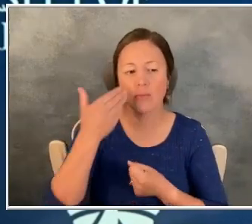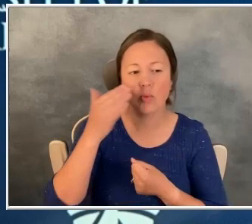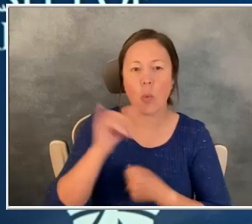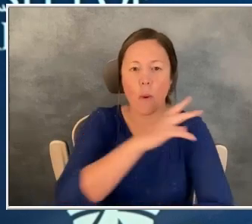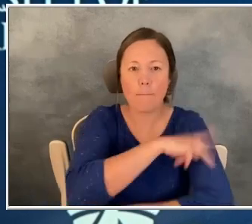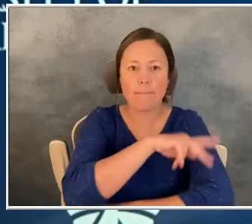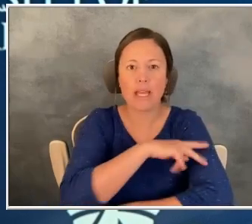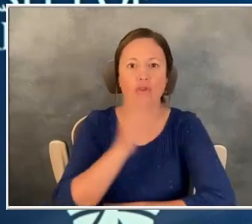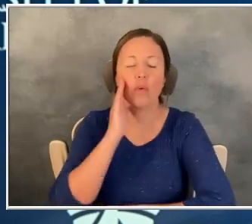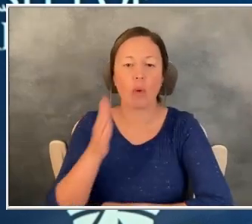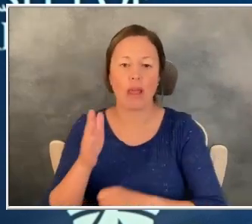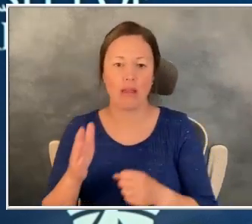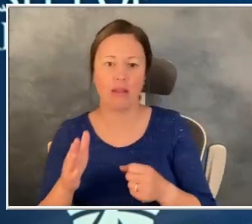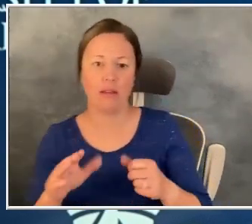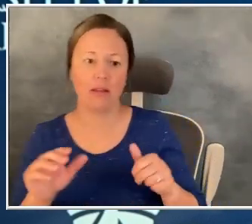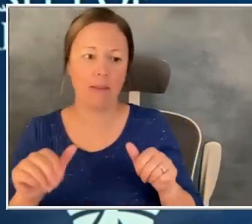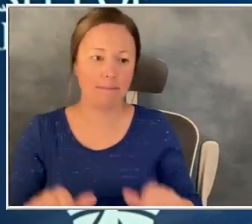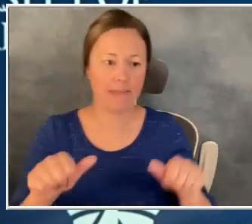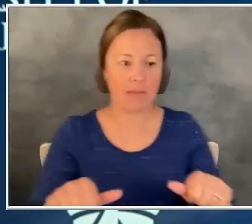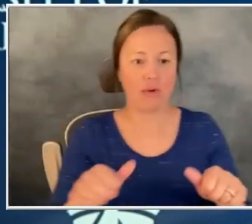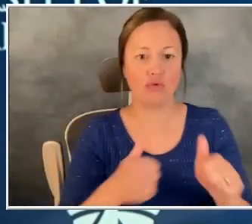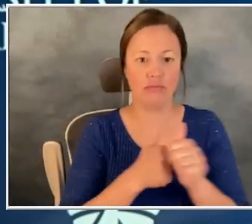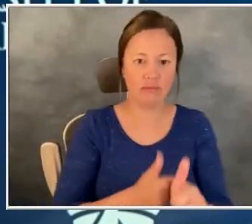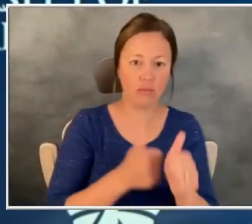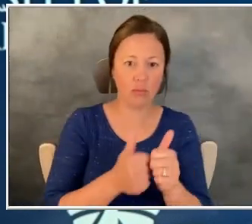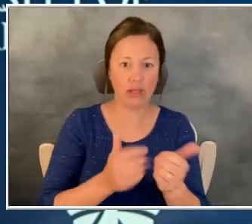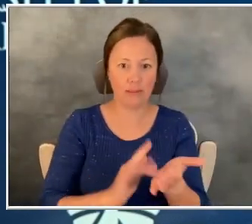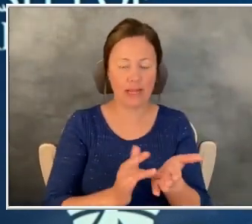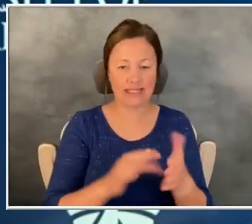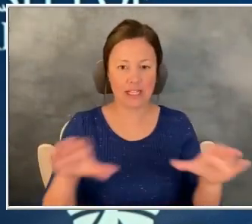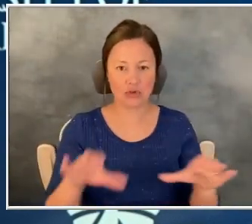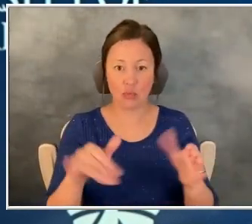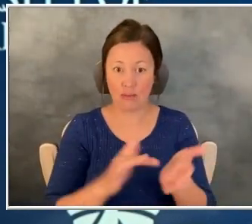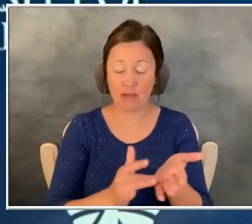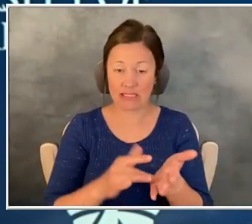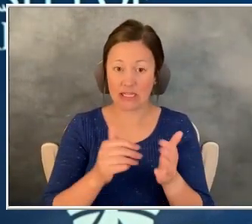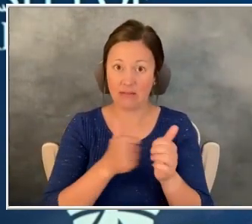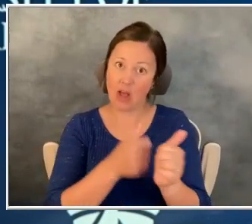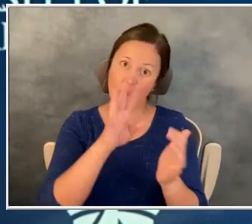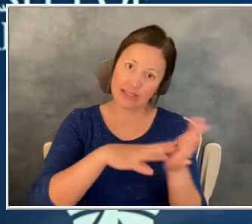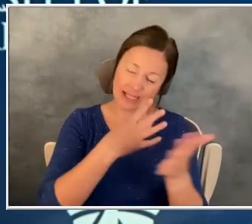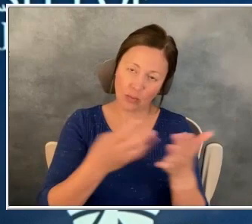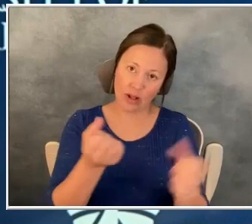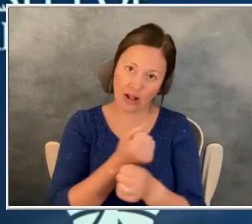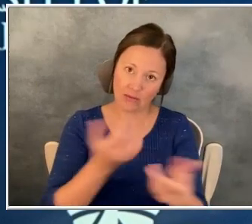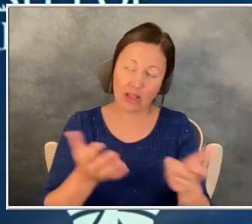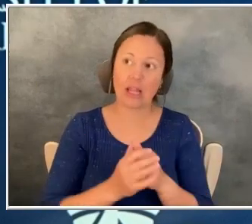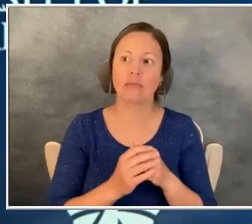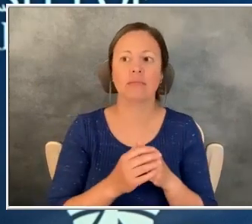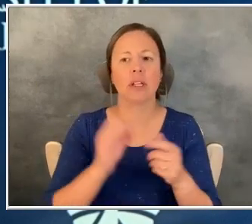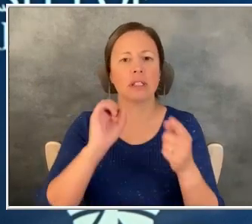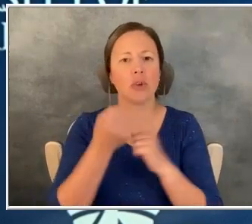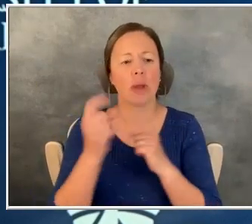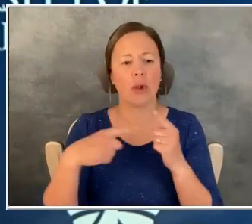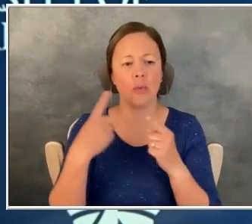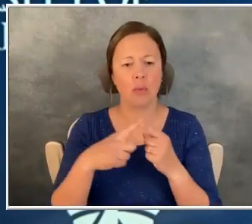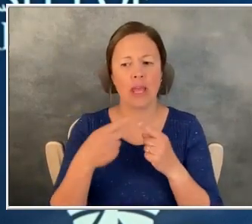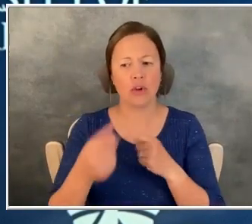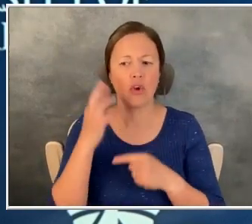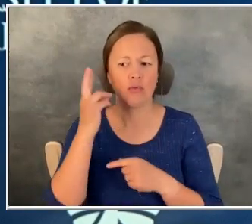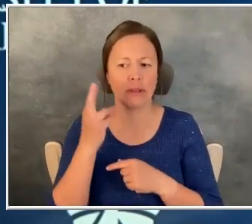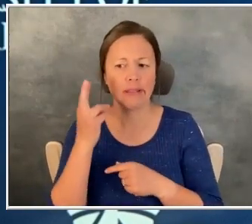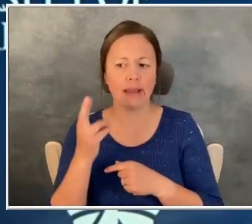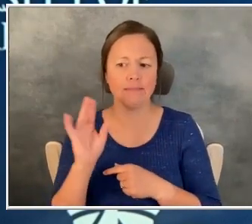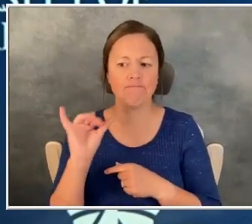take be able to do that and stick to that schedule. Is there ever an instance where you realize a patient